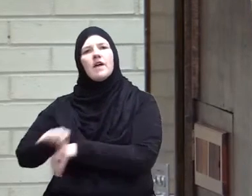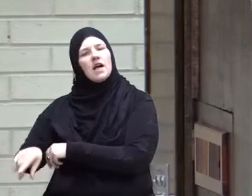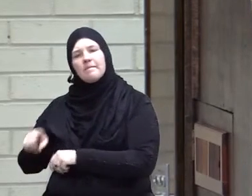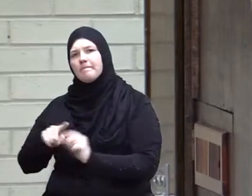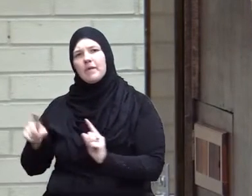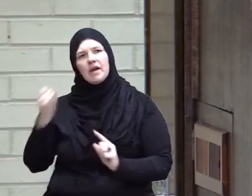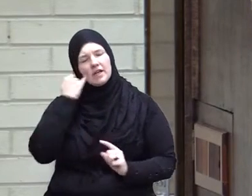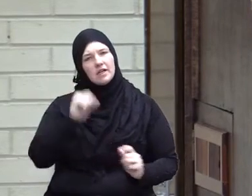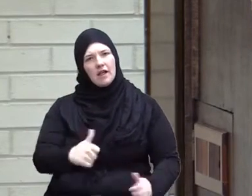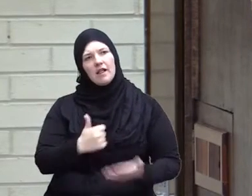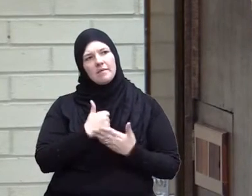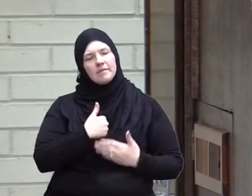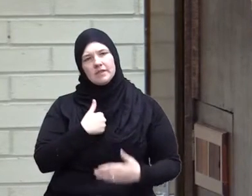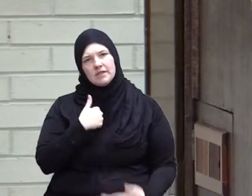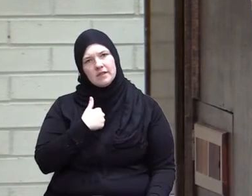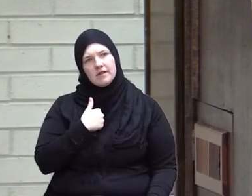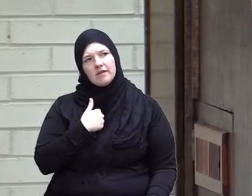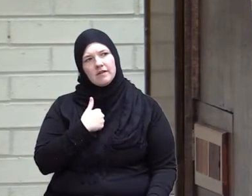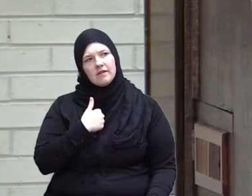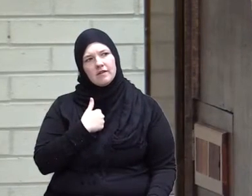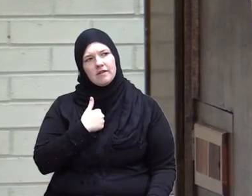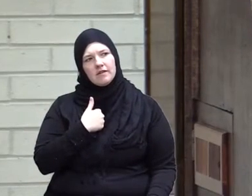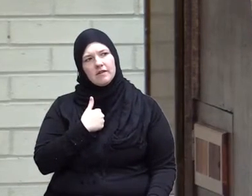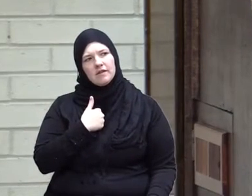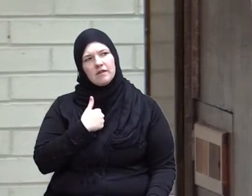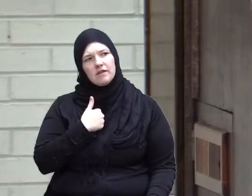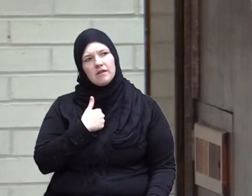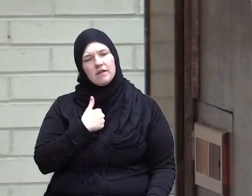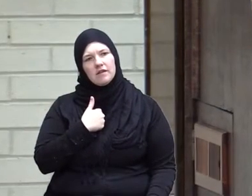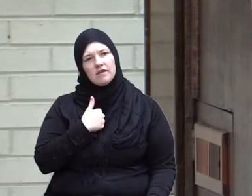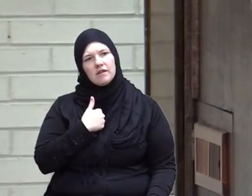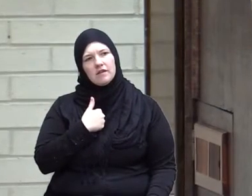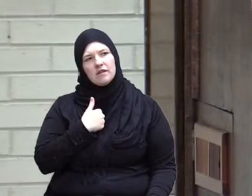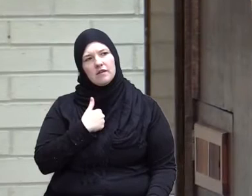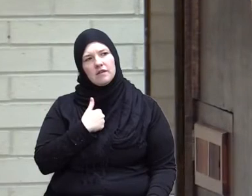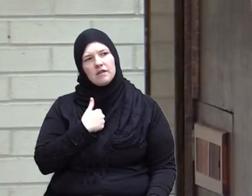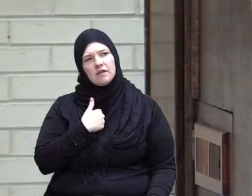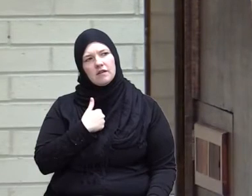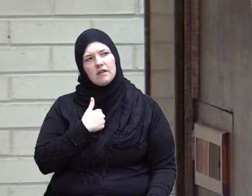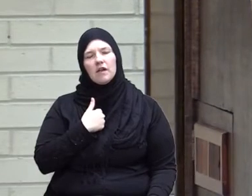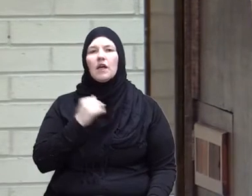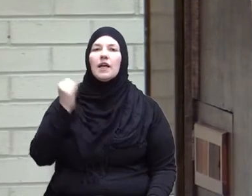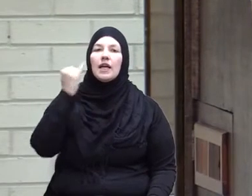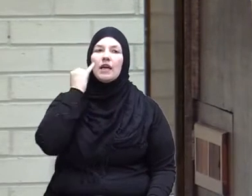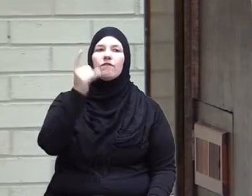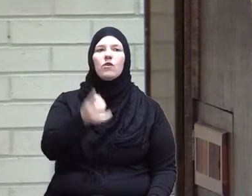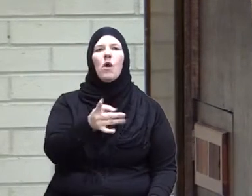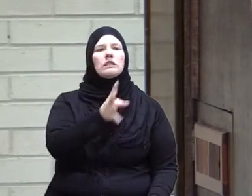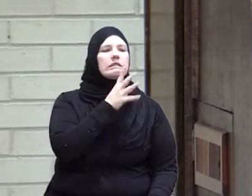It's most hated by Allah that you say to others what you do not do